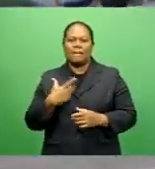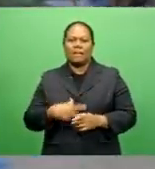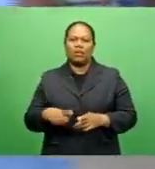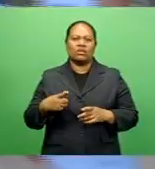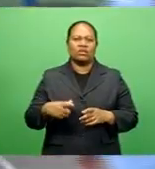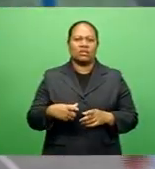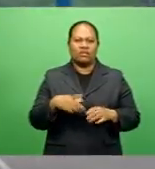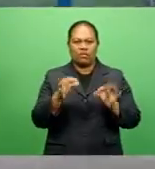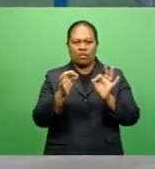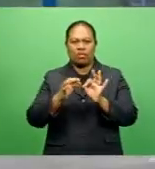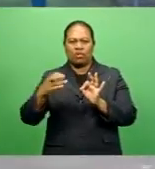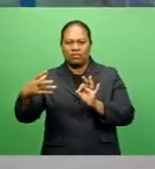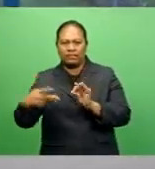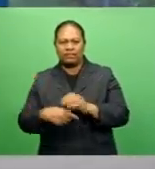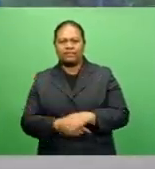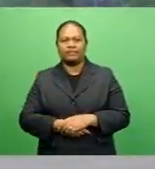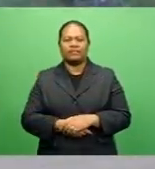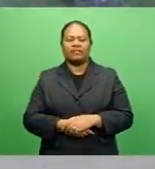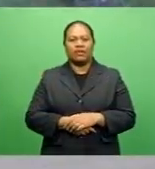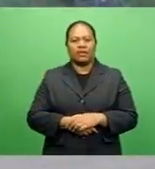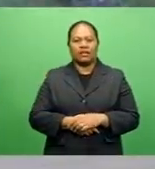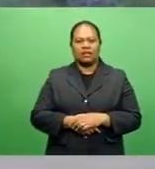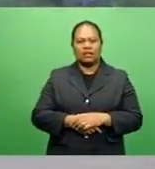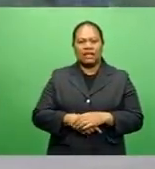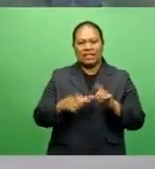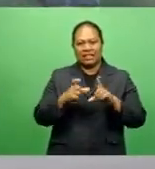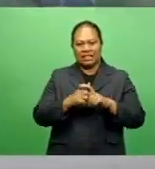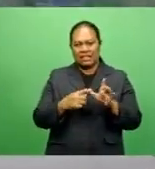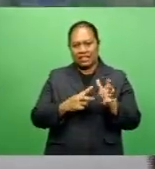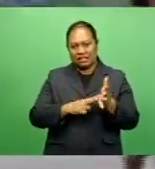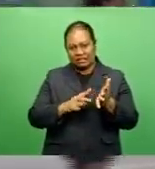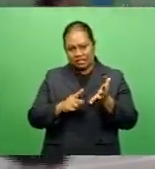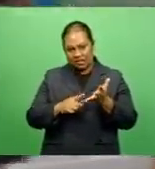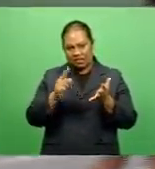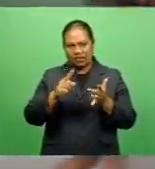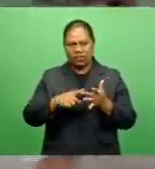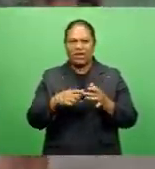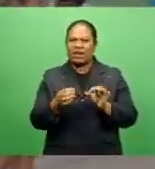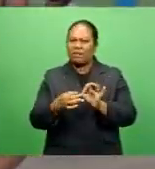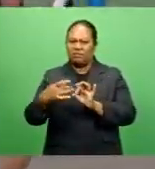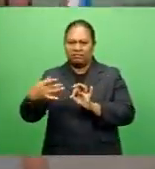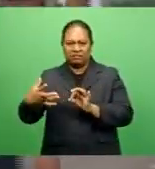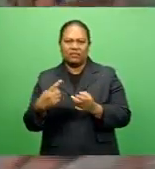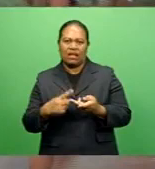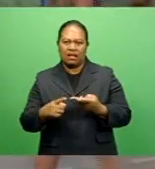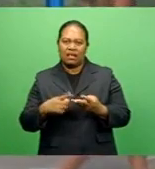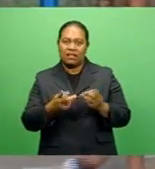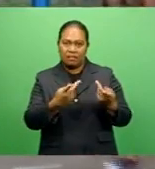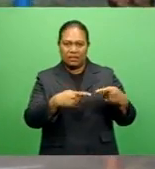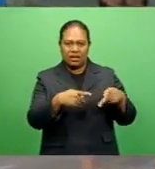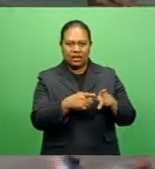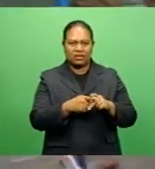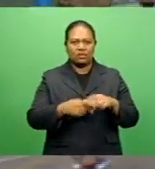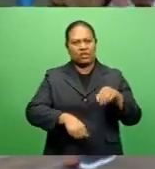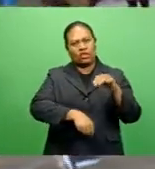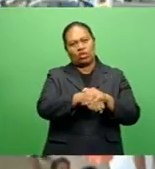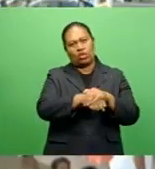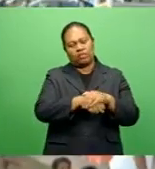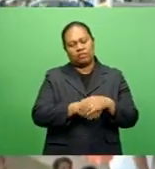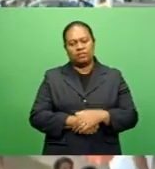-Milia-Kerre-Wangarawai Shield with Davui Magics, Bryce Land, Crossroads and Sporwatt battling it out for top honors.